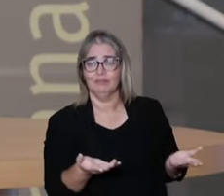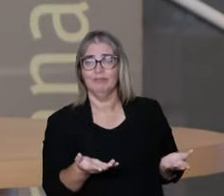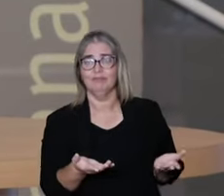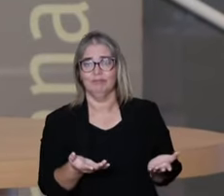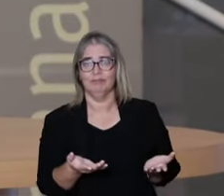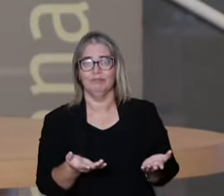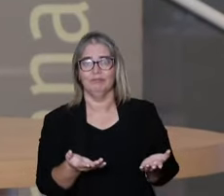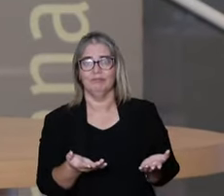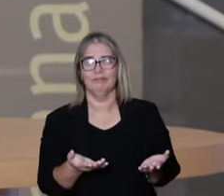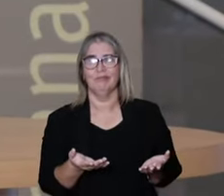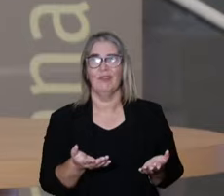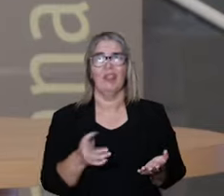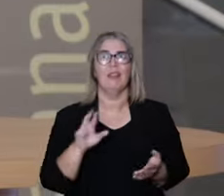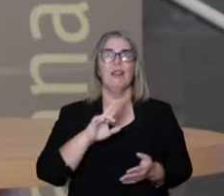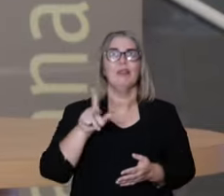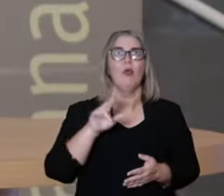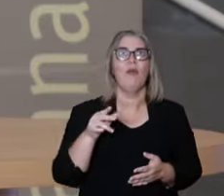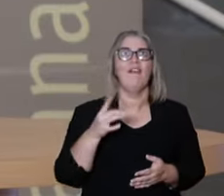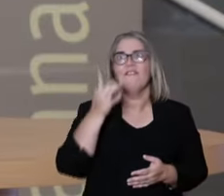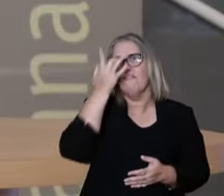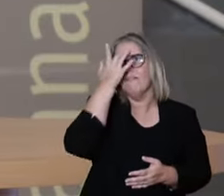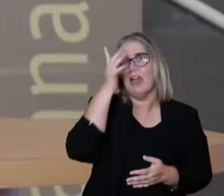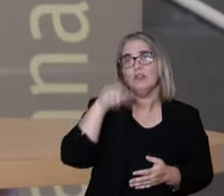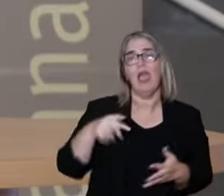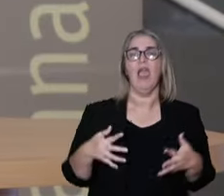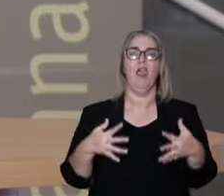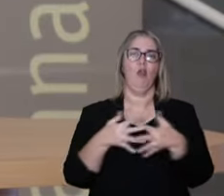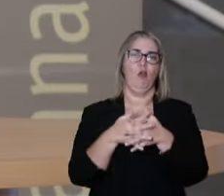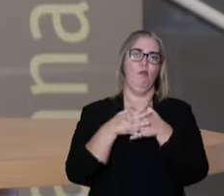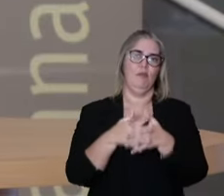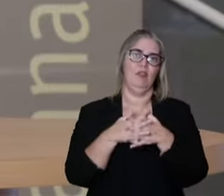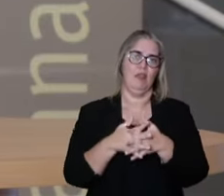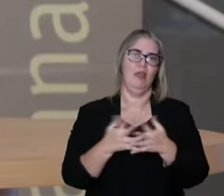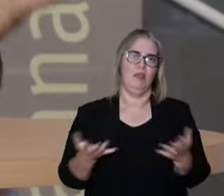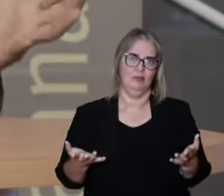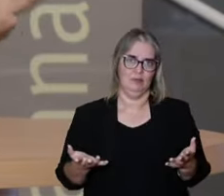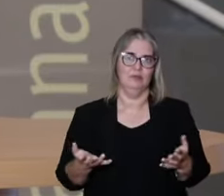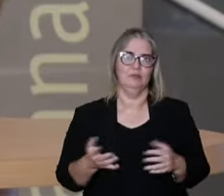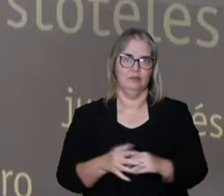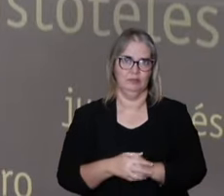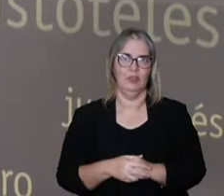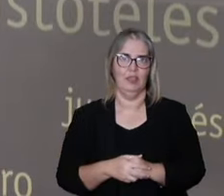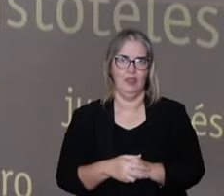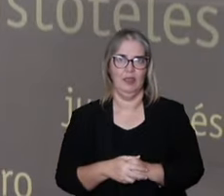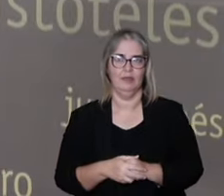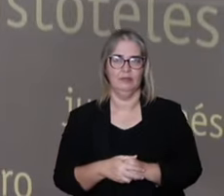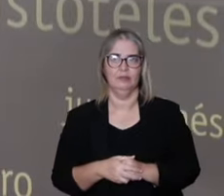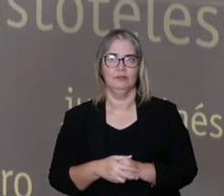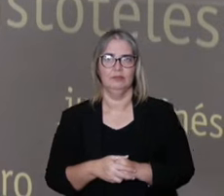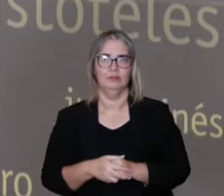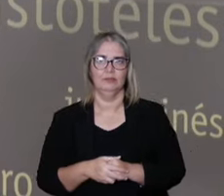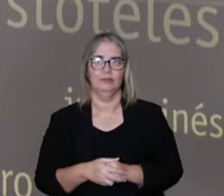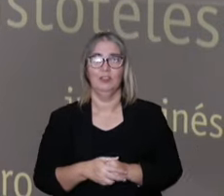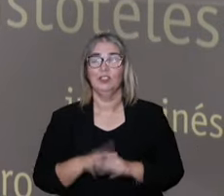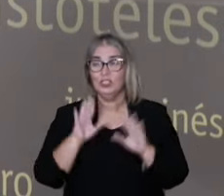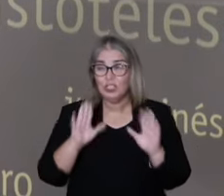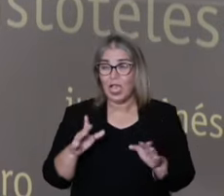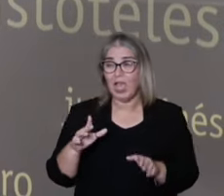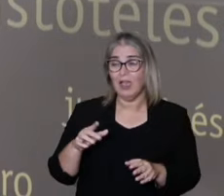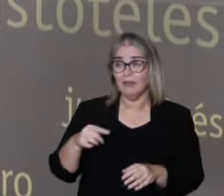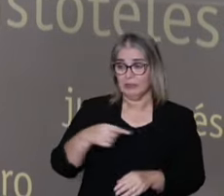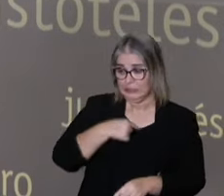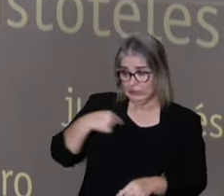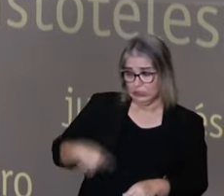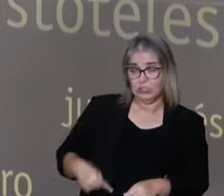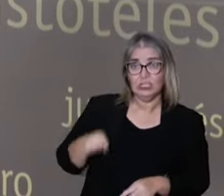besides biomedicine. So we have this complexity. It has a complexity of the studies themselves